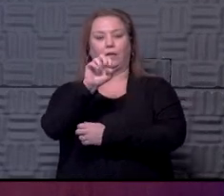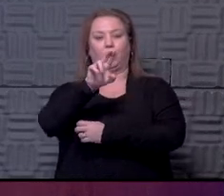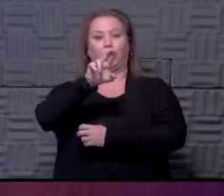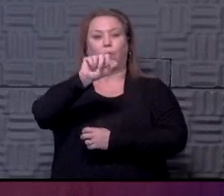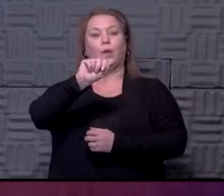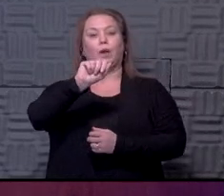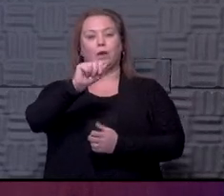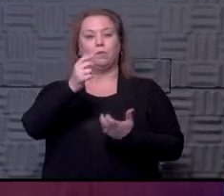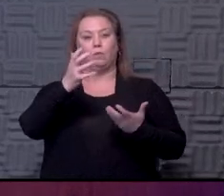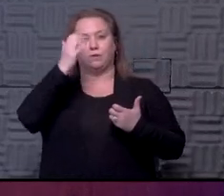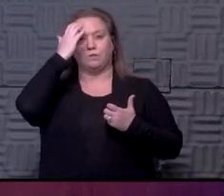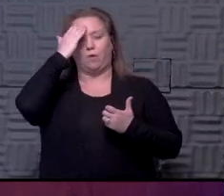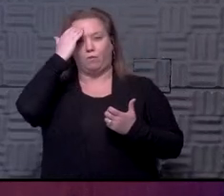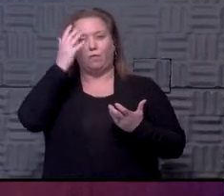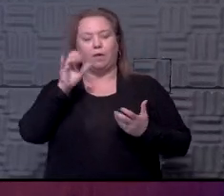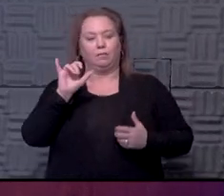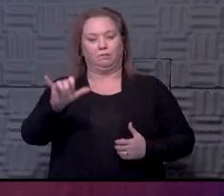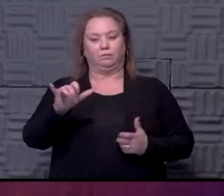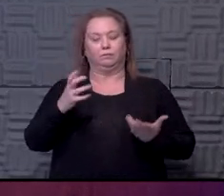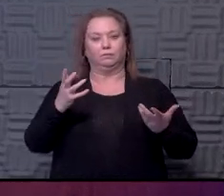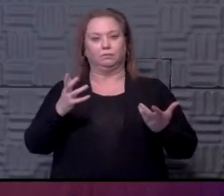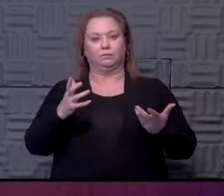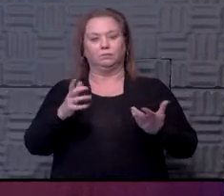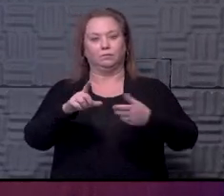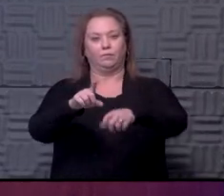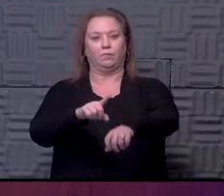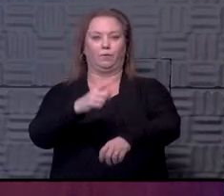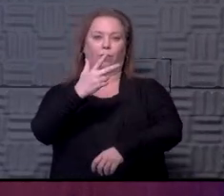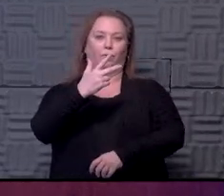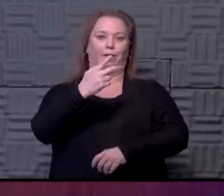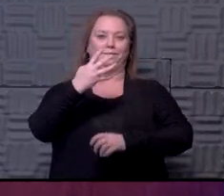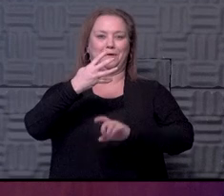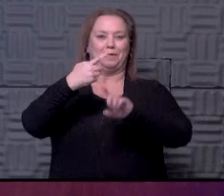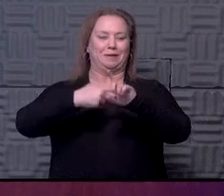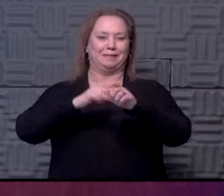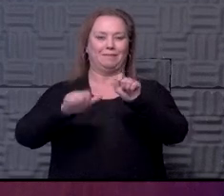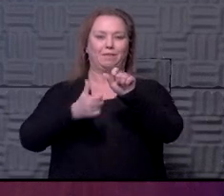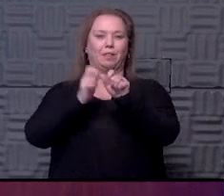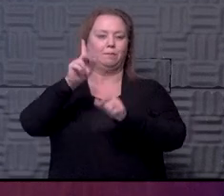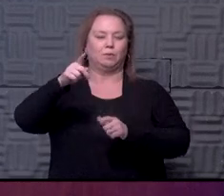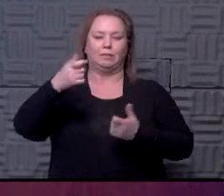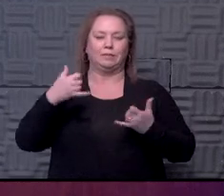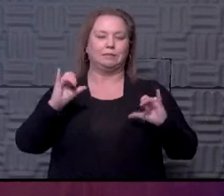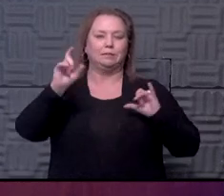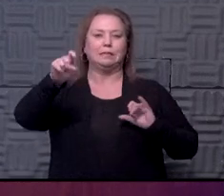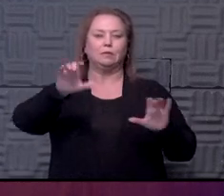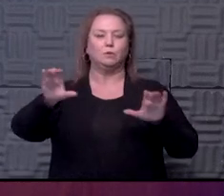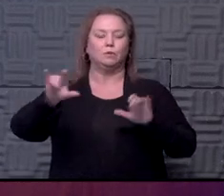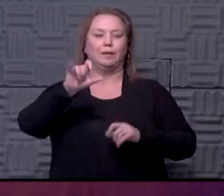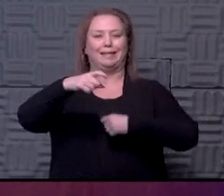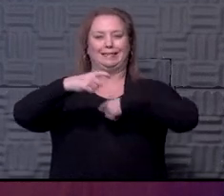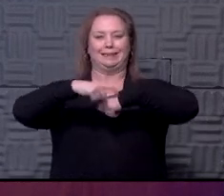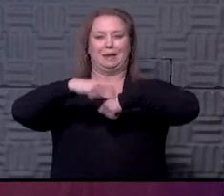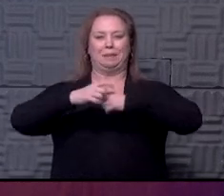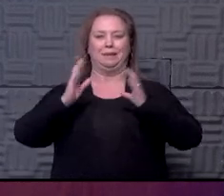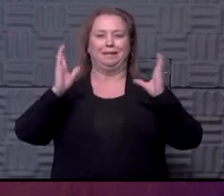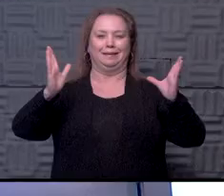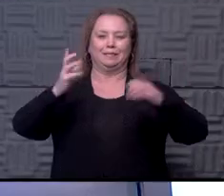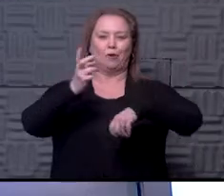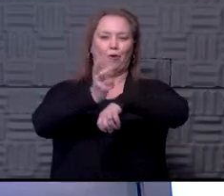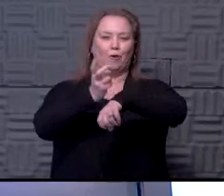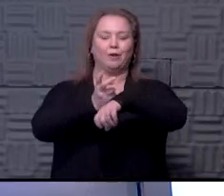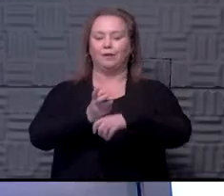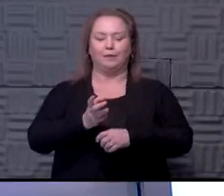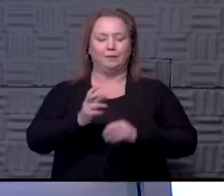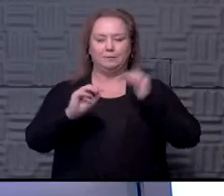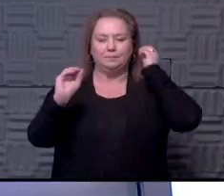we'll want to know that in large populations and for longer than three or four months of follow-up. So those things have to happen first. Timing is hard to know. Yeah, I don't